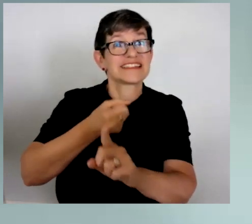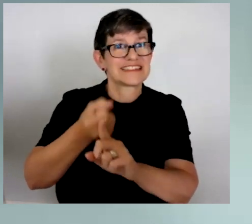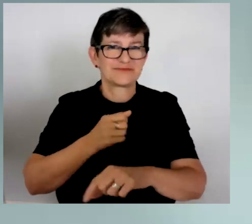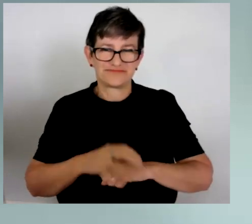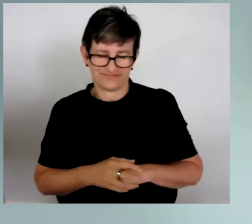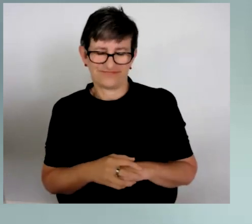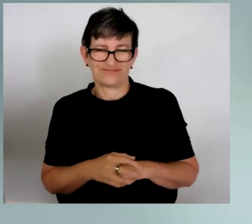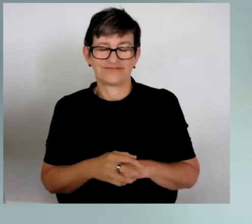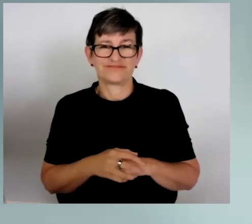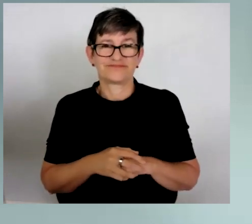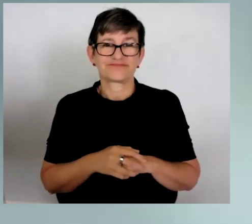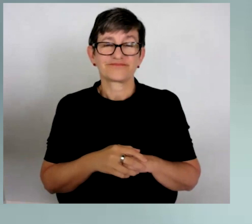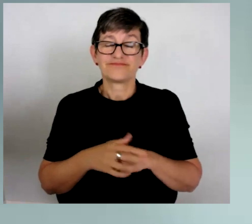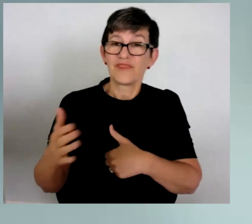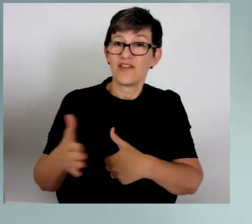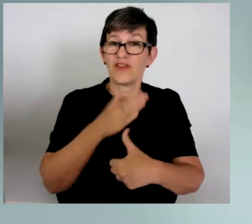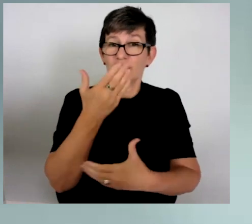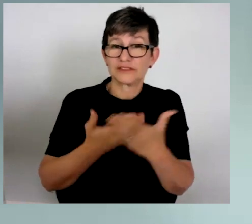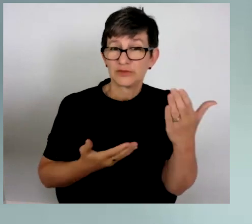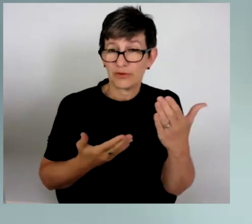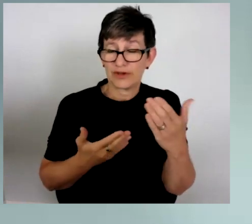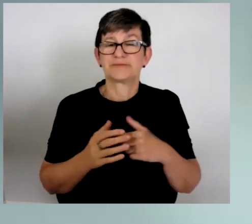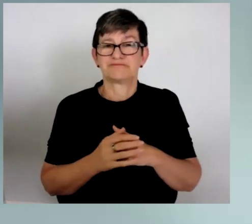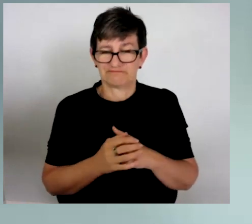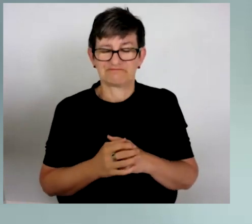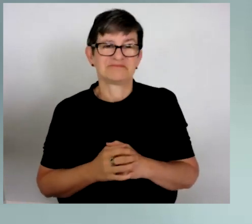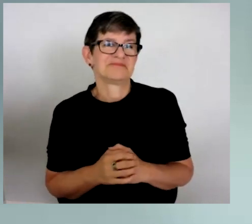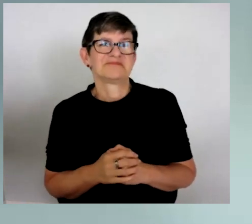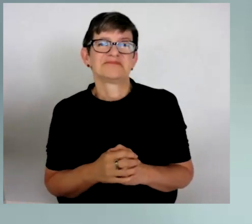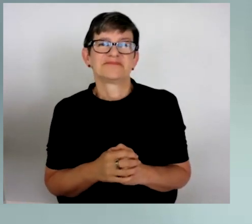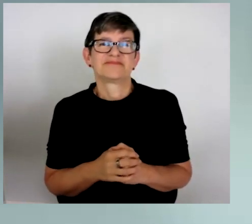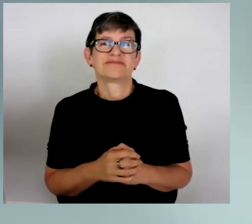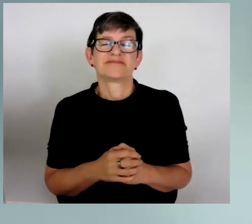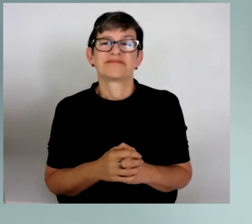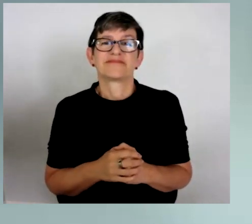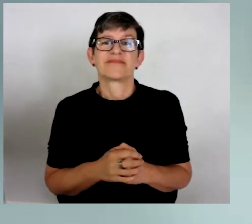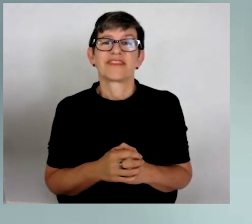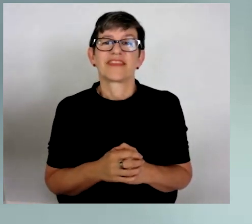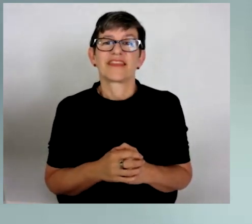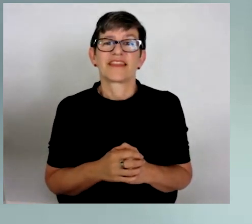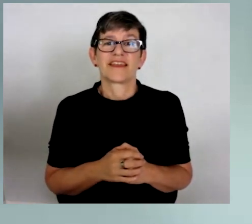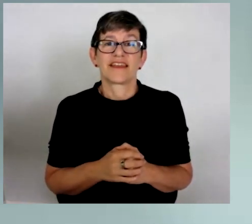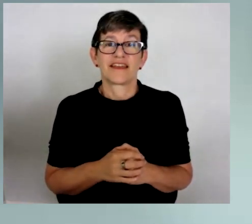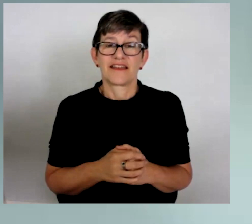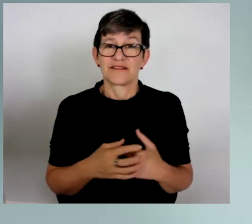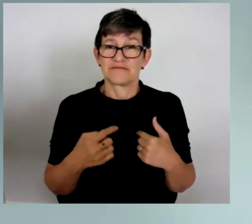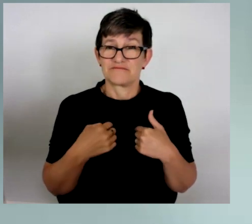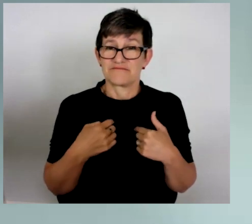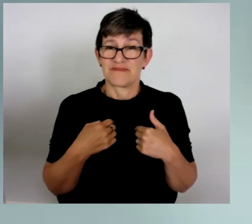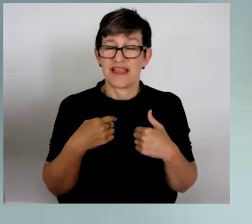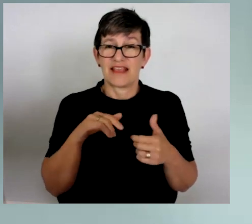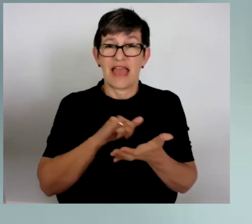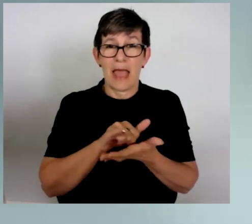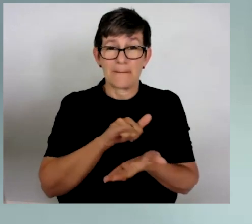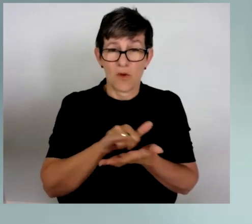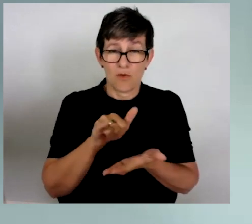So the first story I want to tell you is about a time when I was abandoned, left